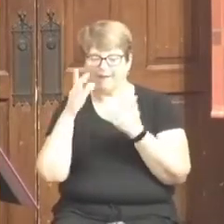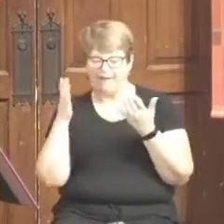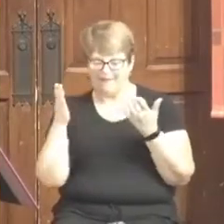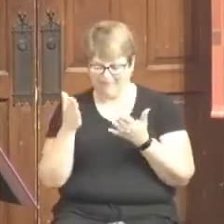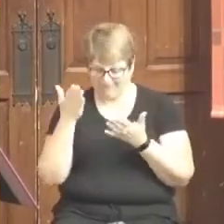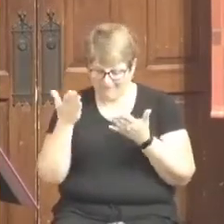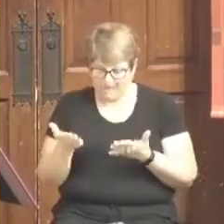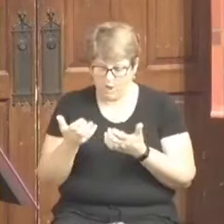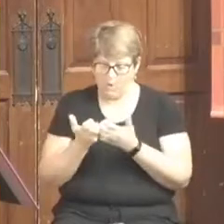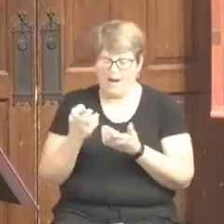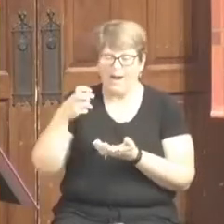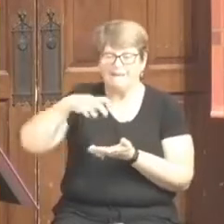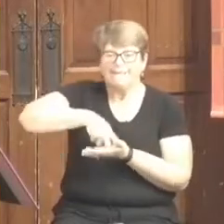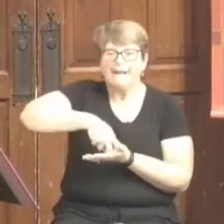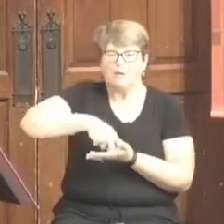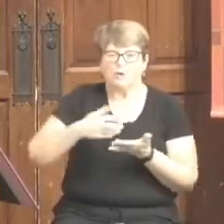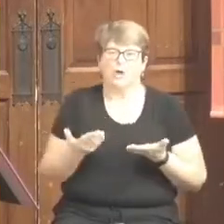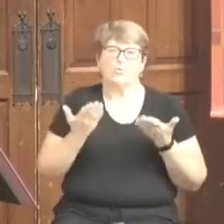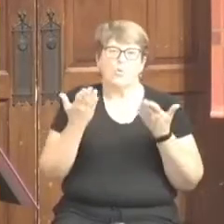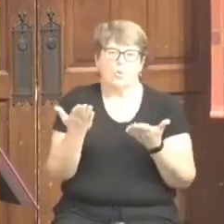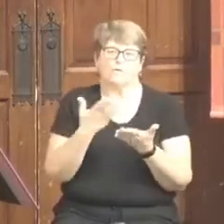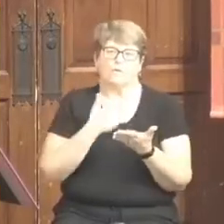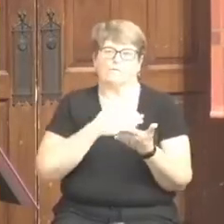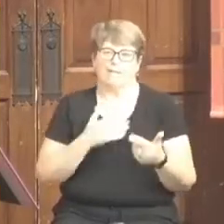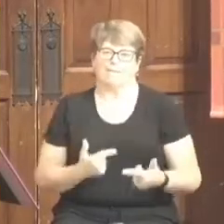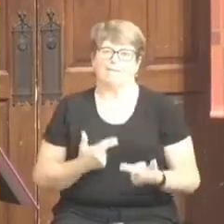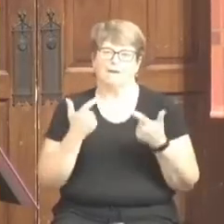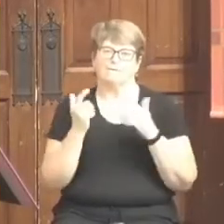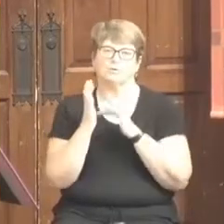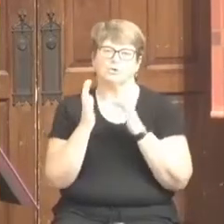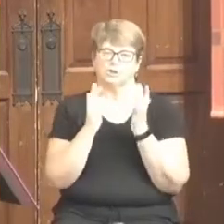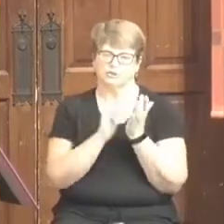knelt and offered my life to Jesus Christ.